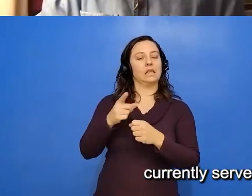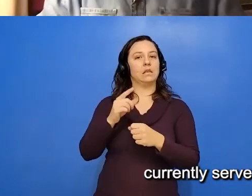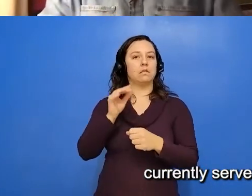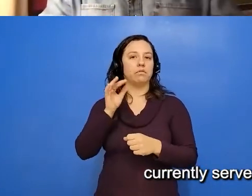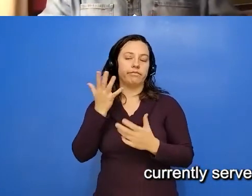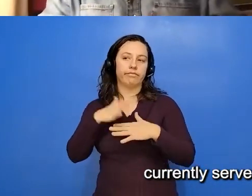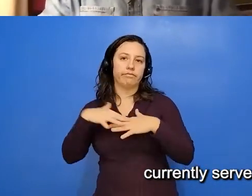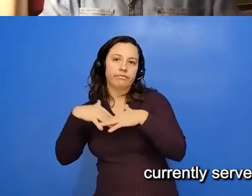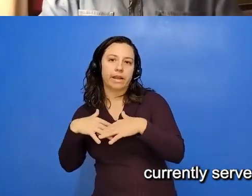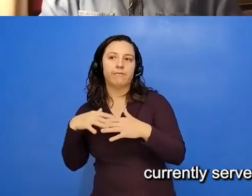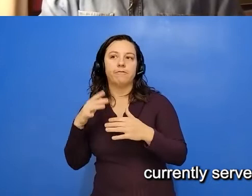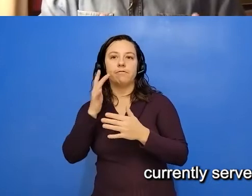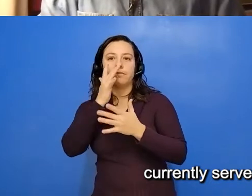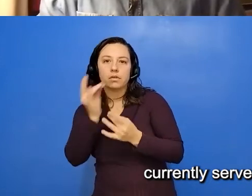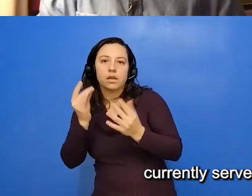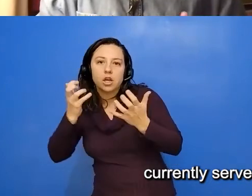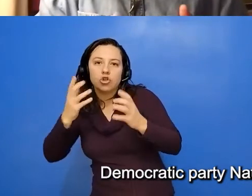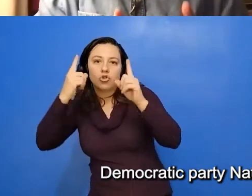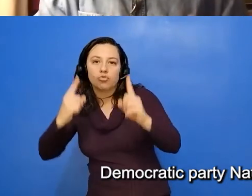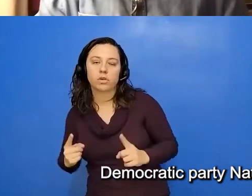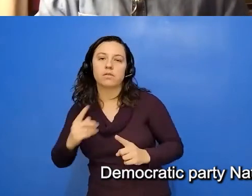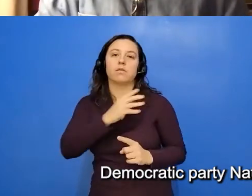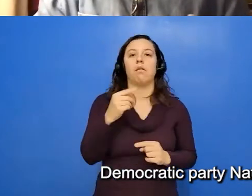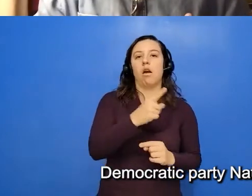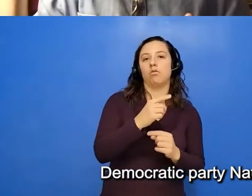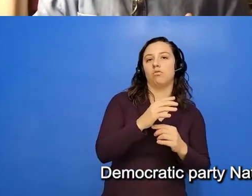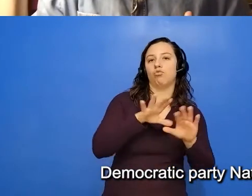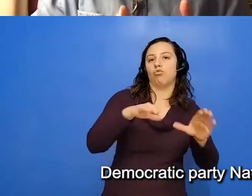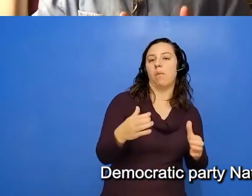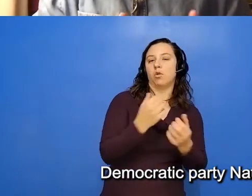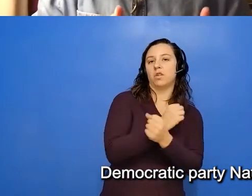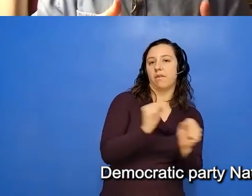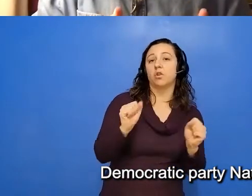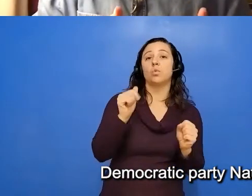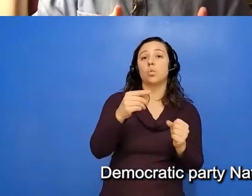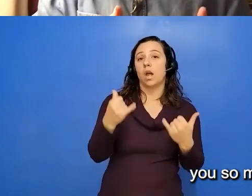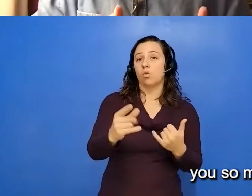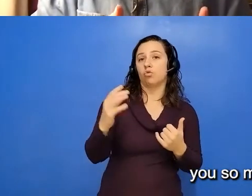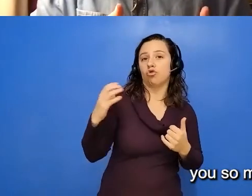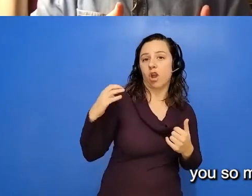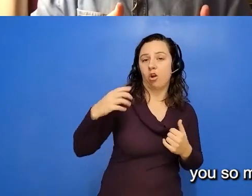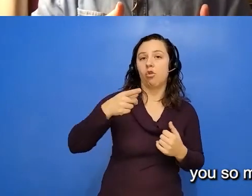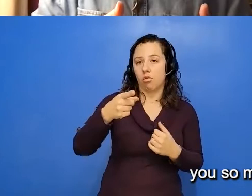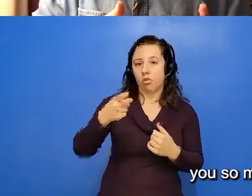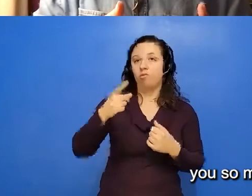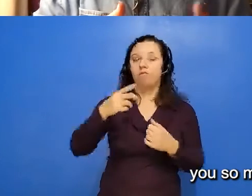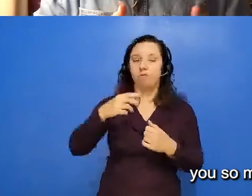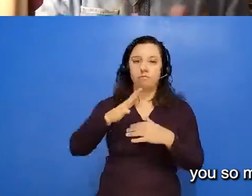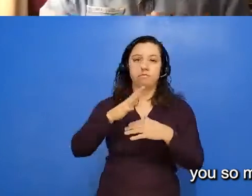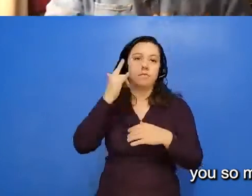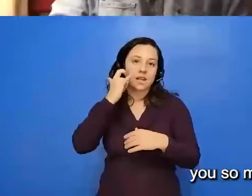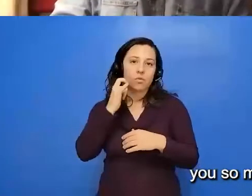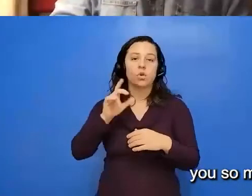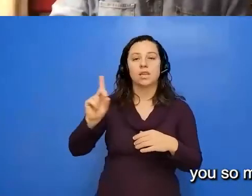So you currently serve as the chair of the California Democratic Party Native American Caucus. And so